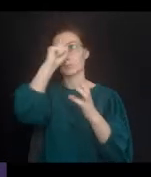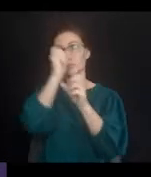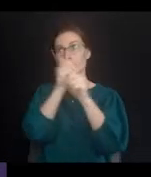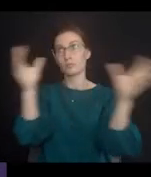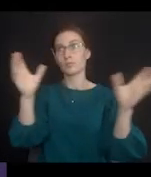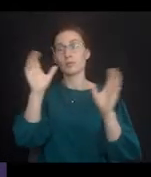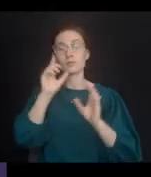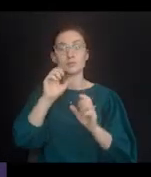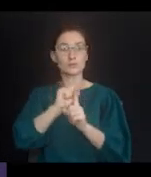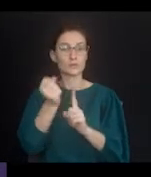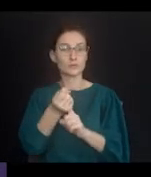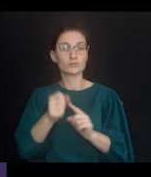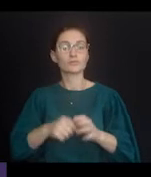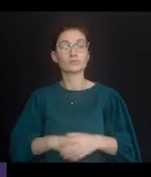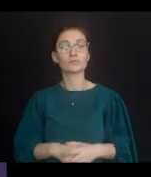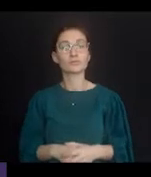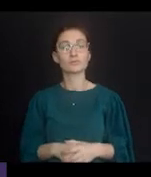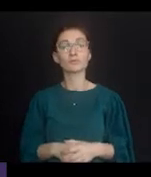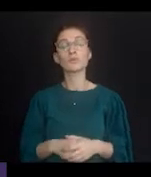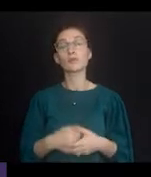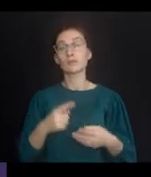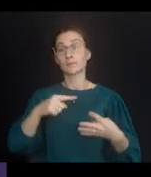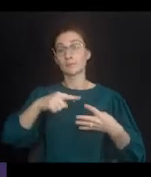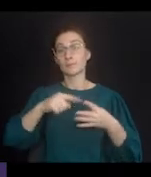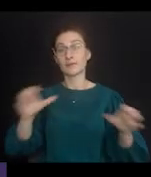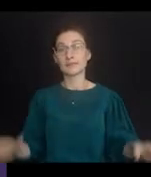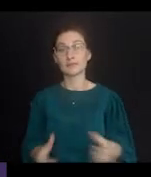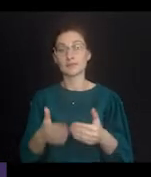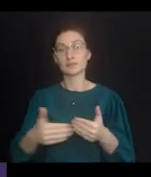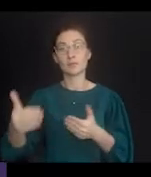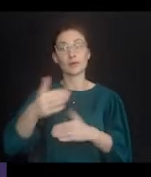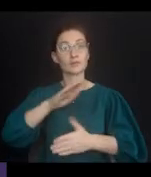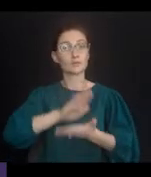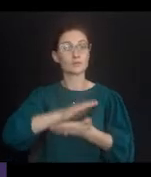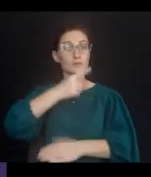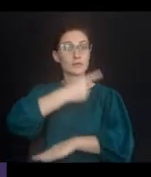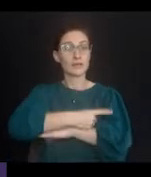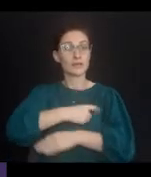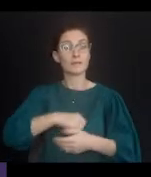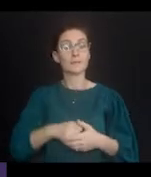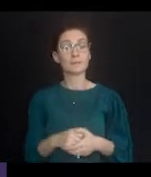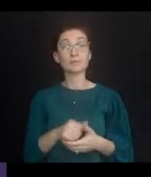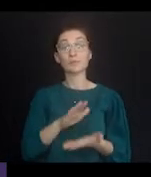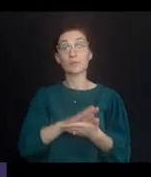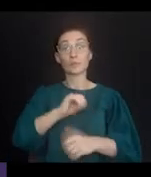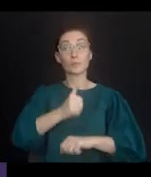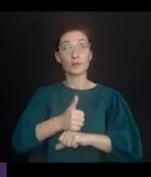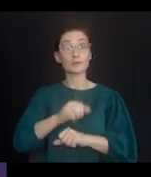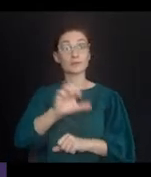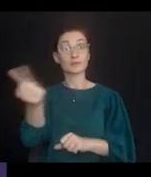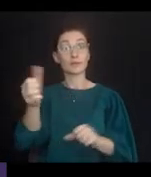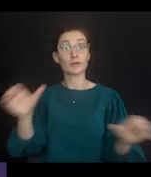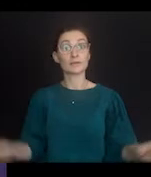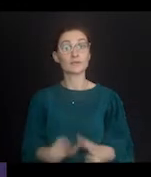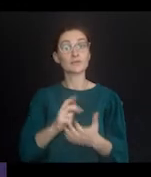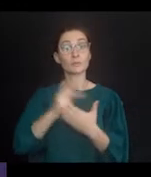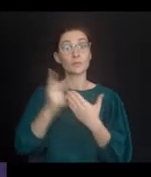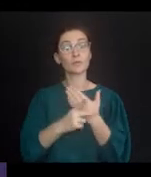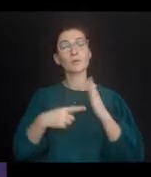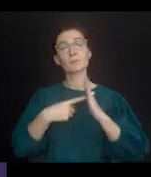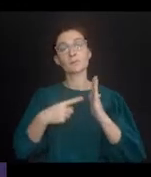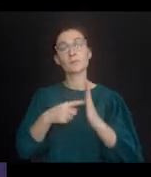and hypotheticals. Activities beyond the school day. School-based extracurricular activities and programs.